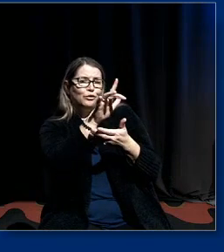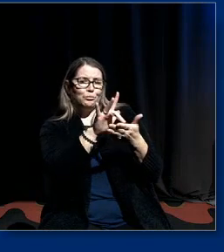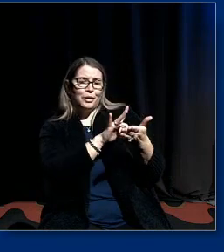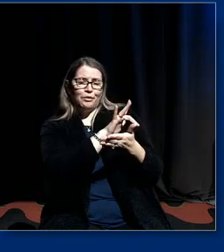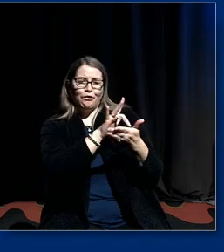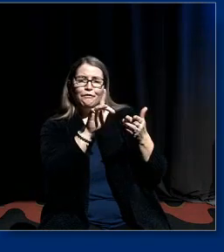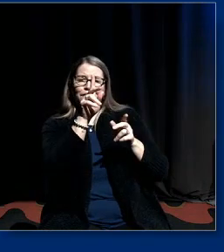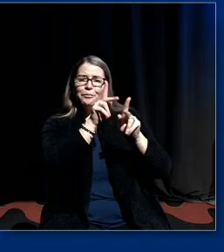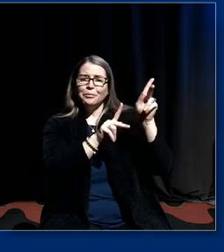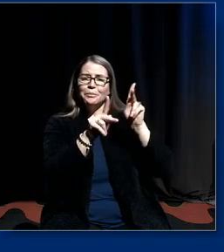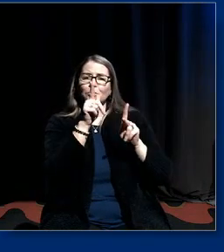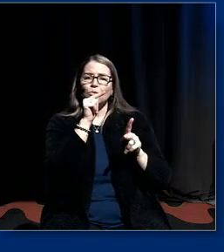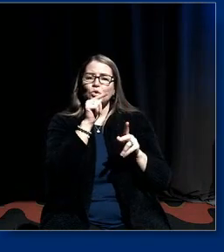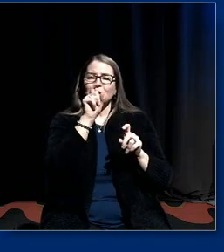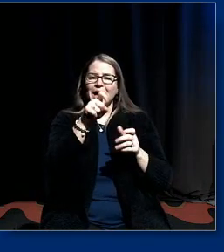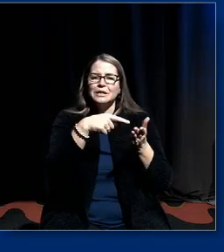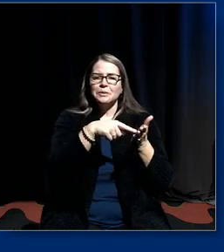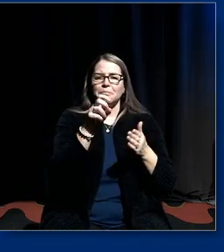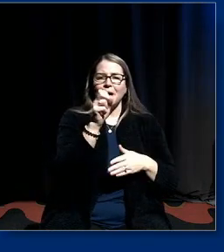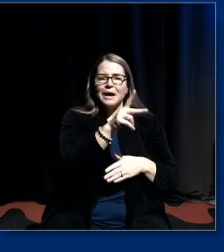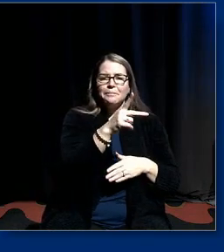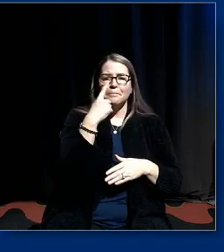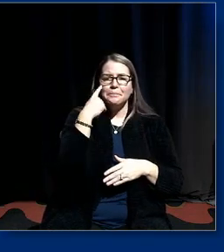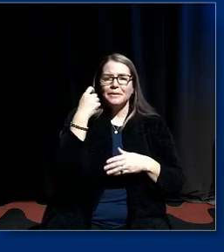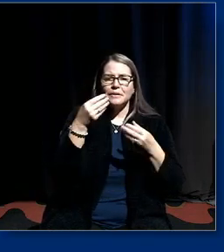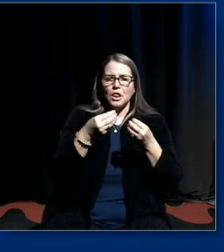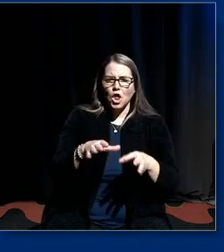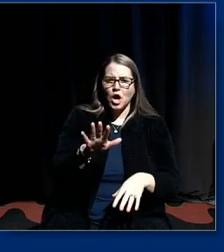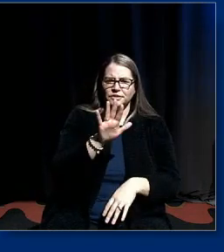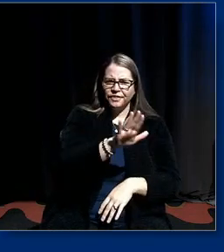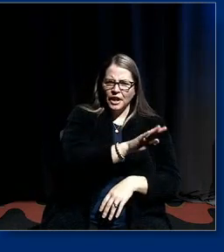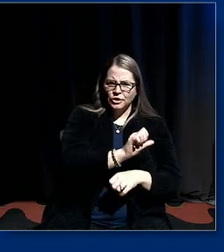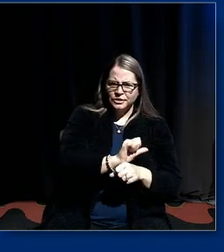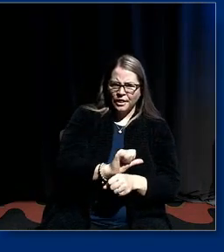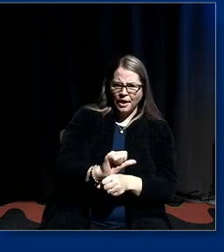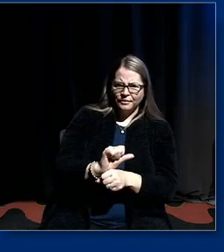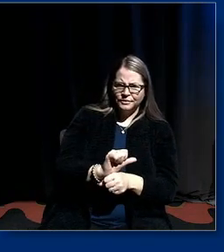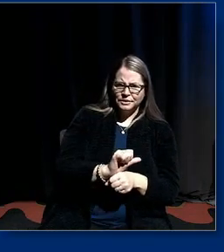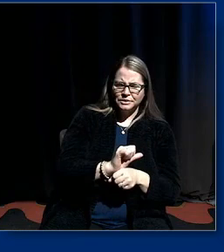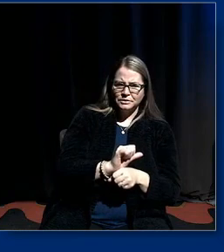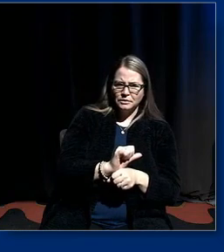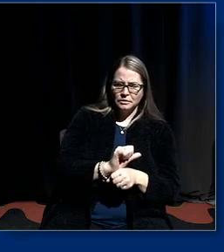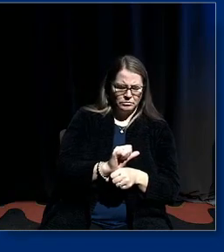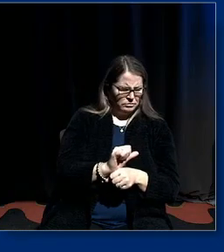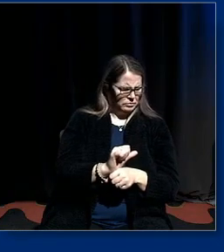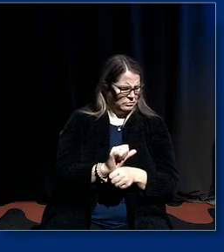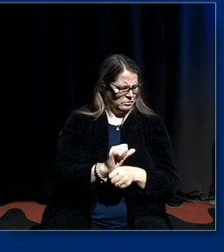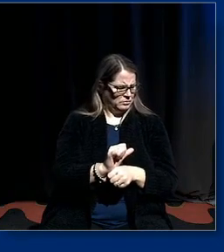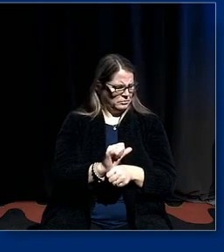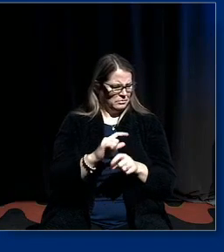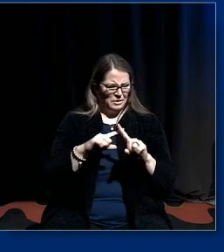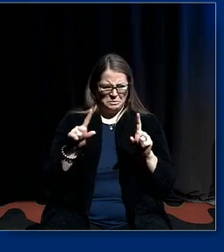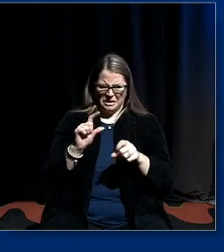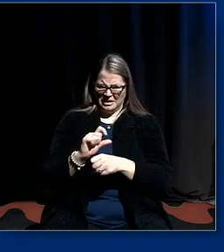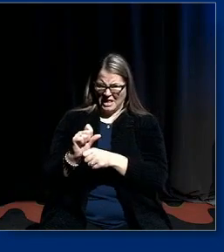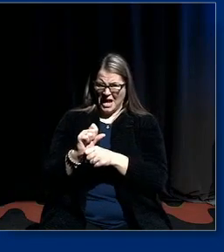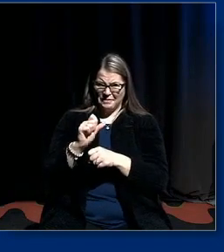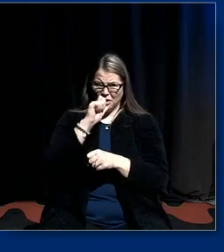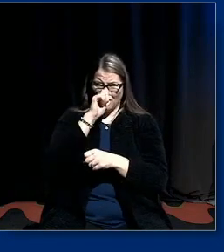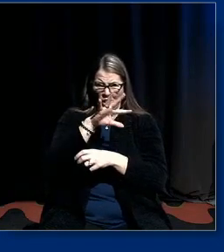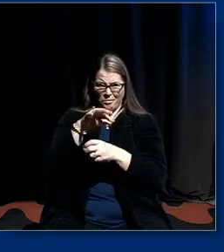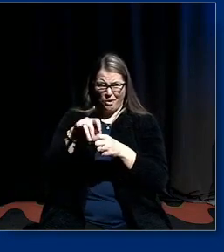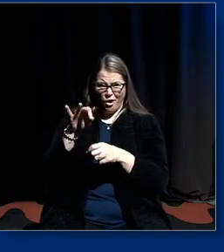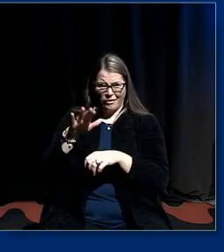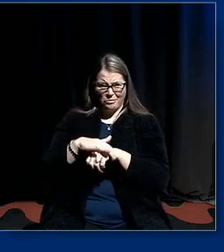compensated for losing their slaves and yet we're told that slavery isn't a big deal deal in understanding british history so